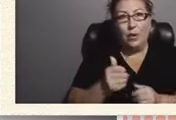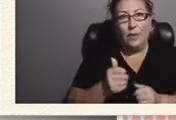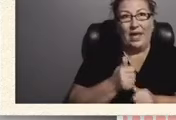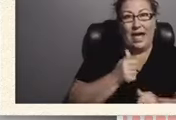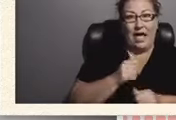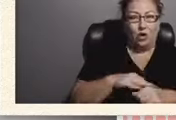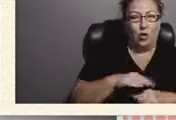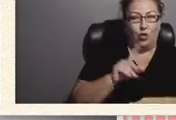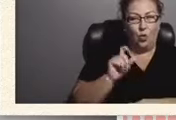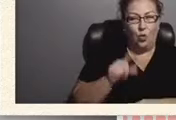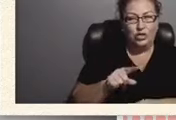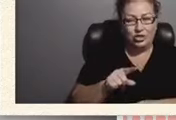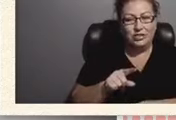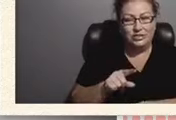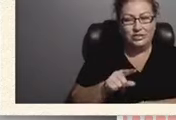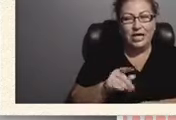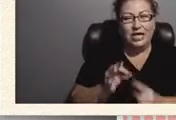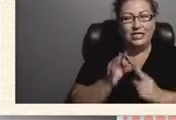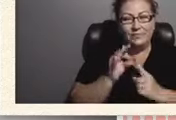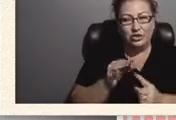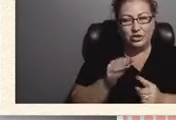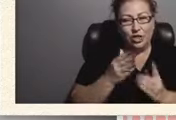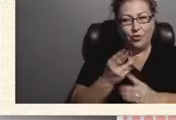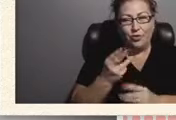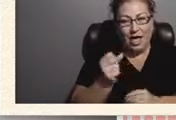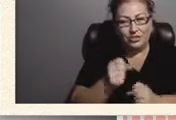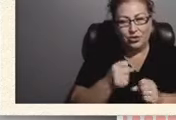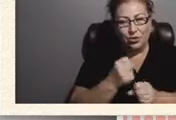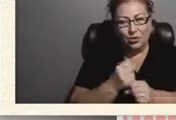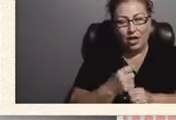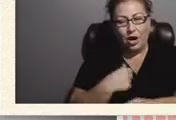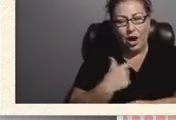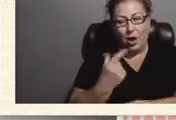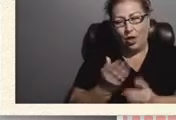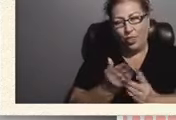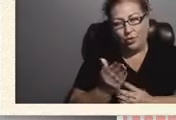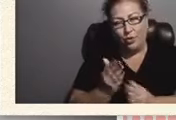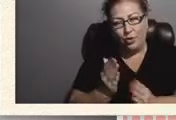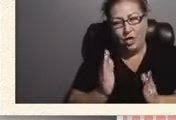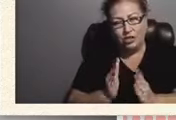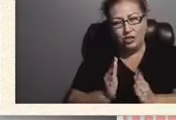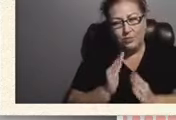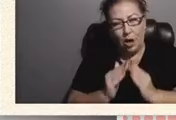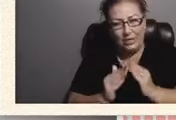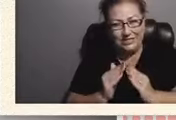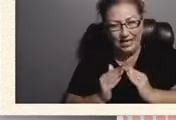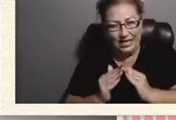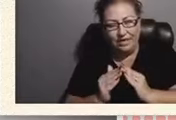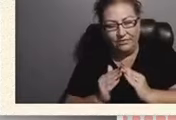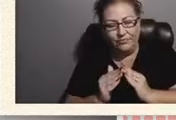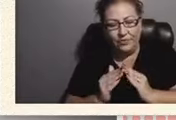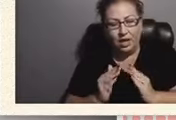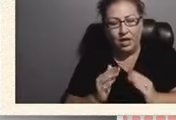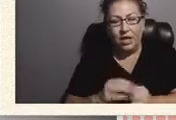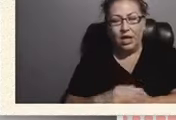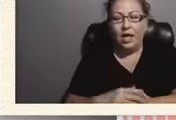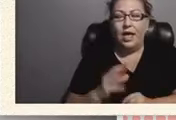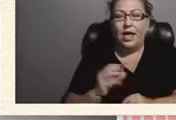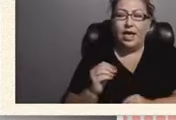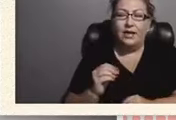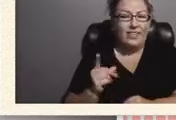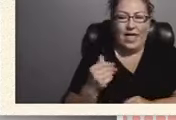especially through the high school year i went through a small city a small town um they had no idea